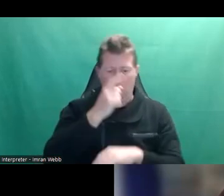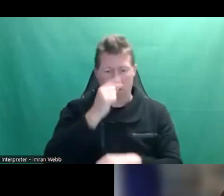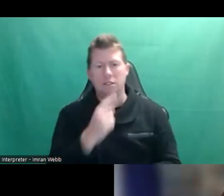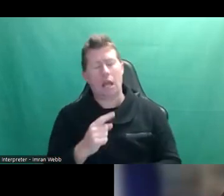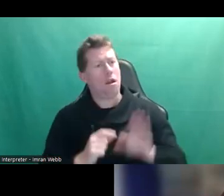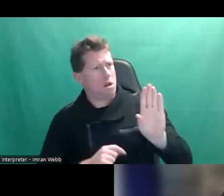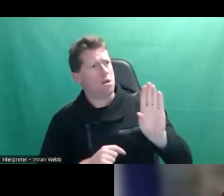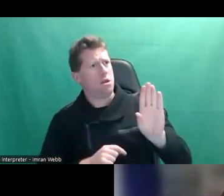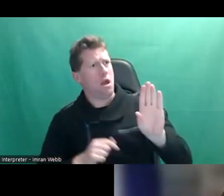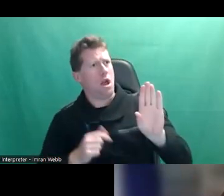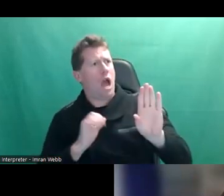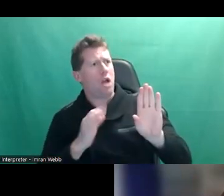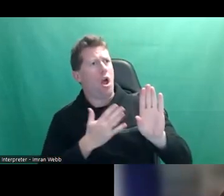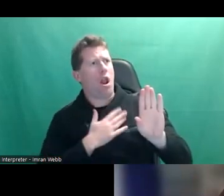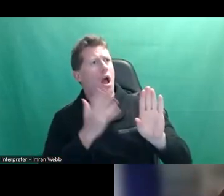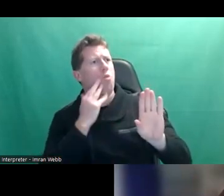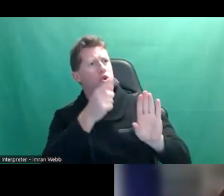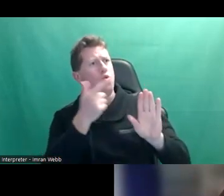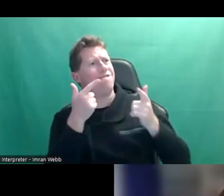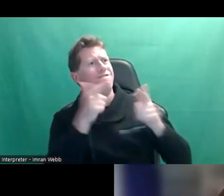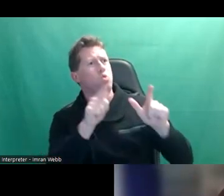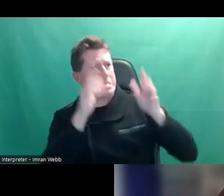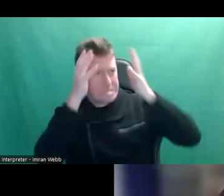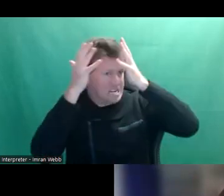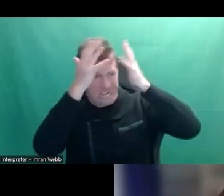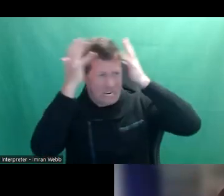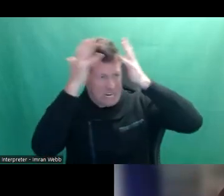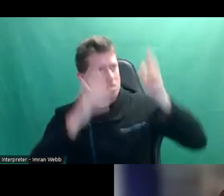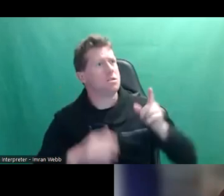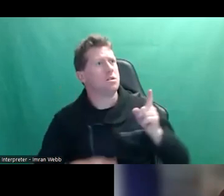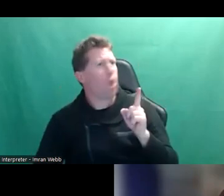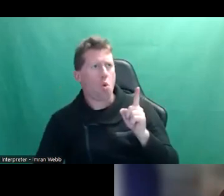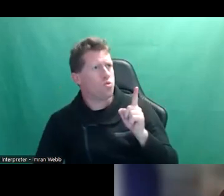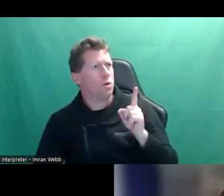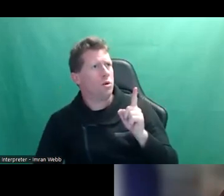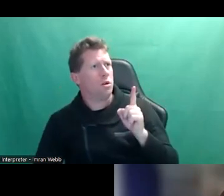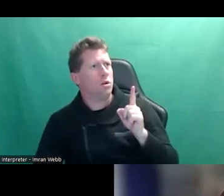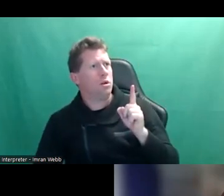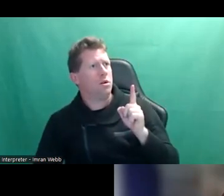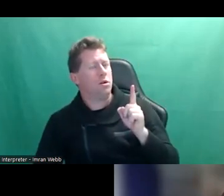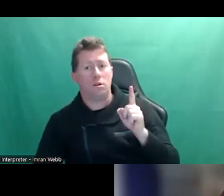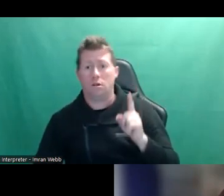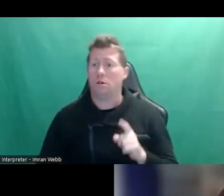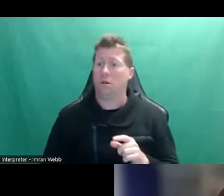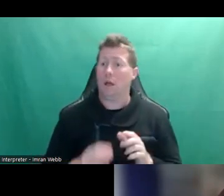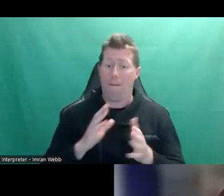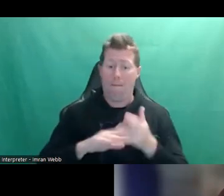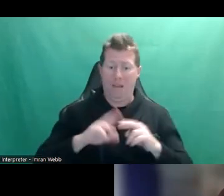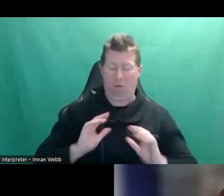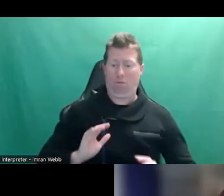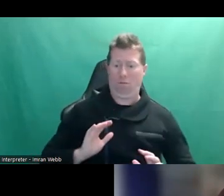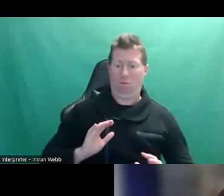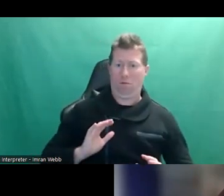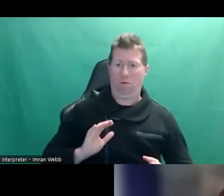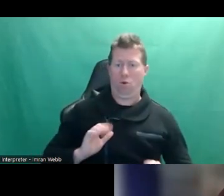I really didn't like that when you forced the towel into my hair, don't do that again. And as the parent, there may be a